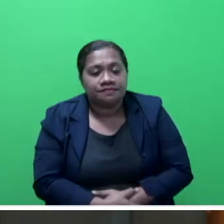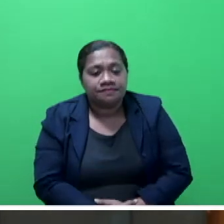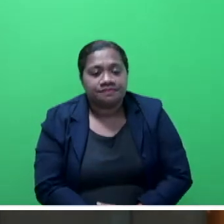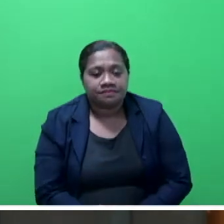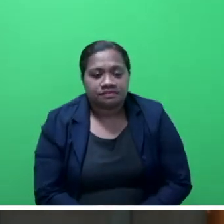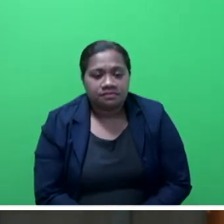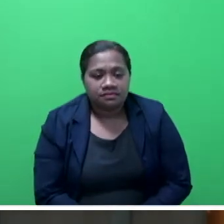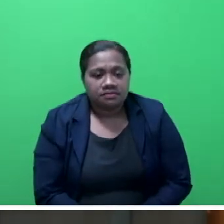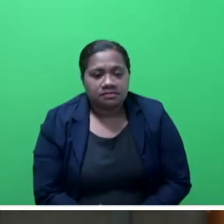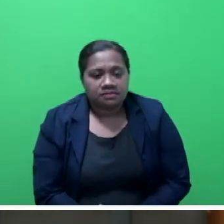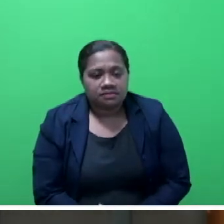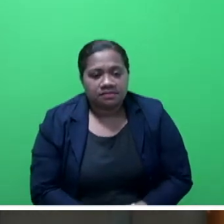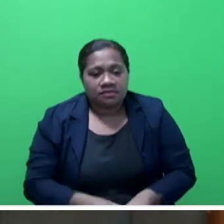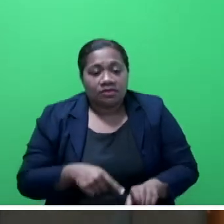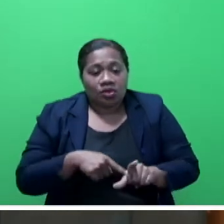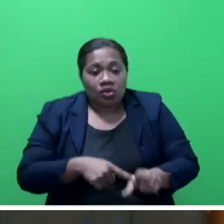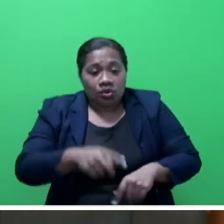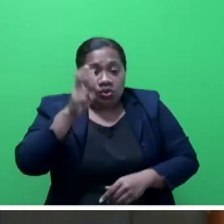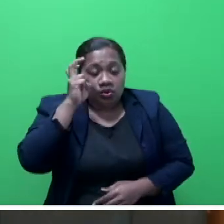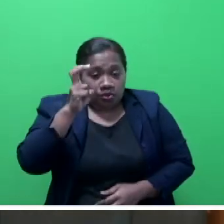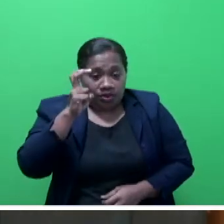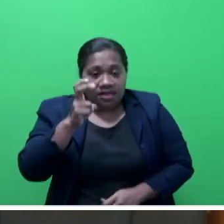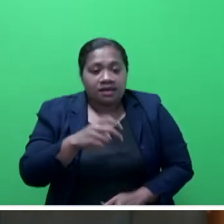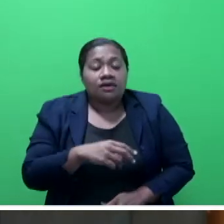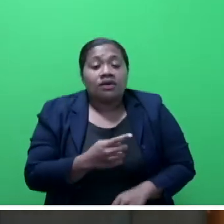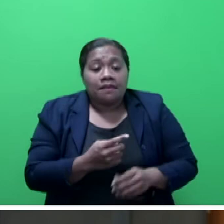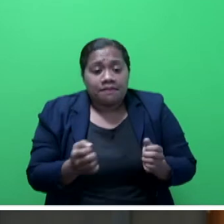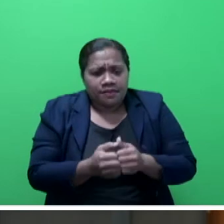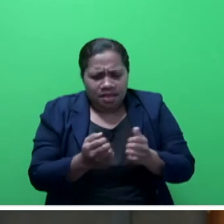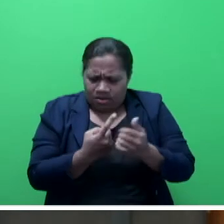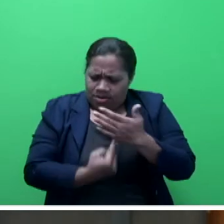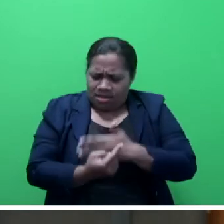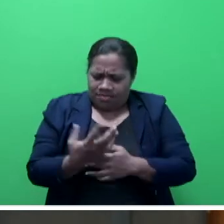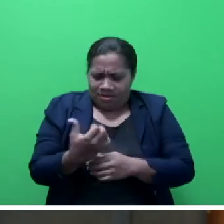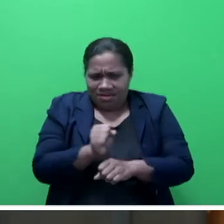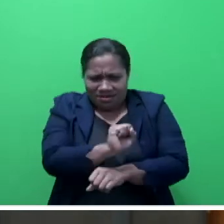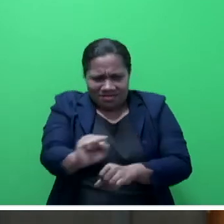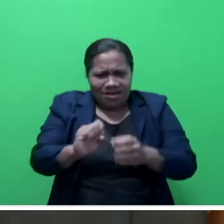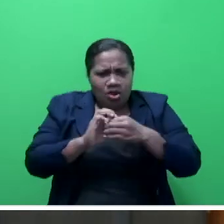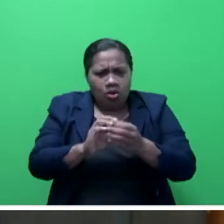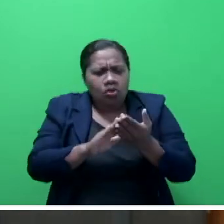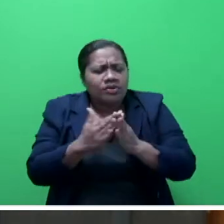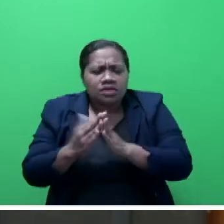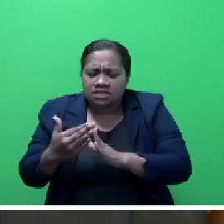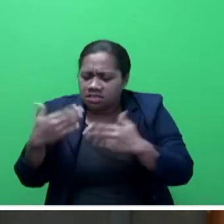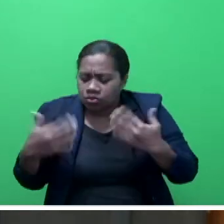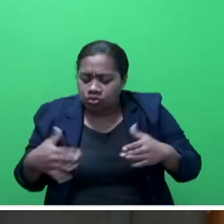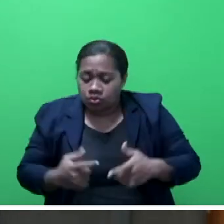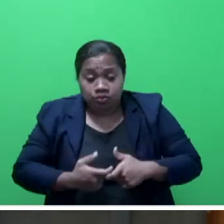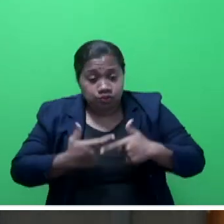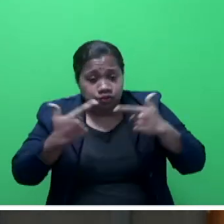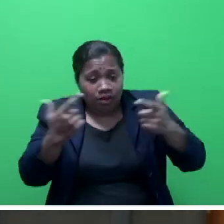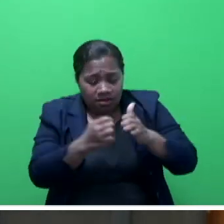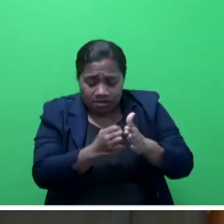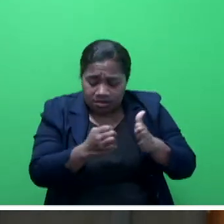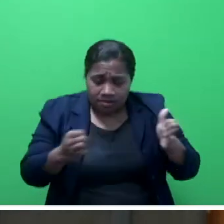Mr training, many based within their communities, have been greatly expanded with a